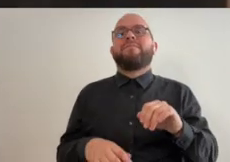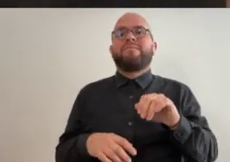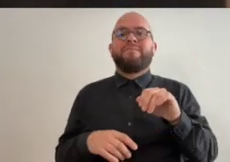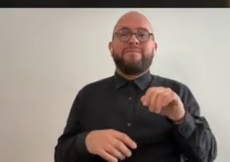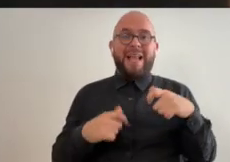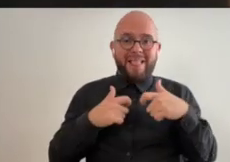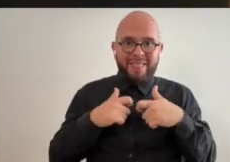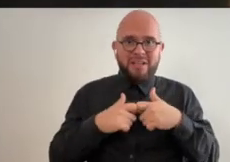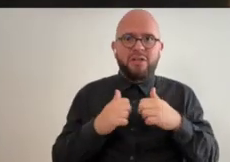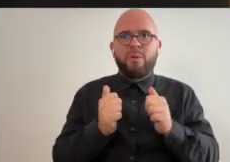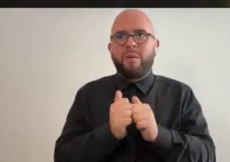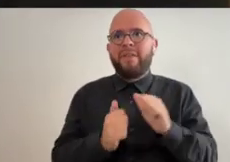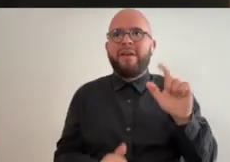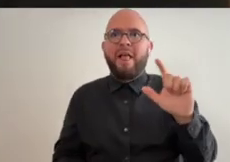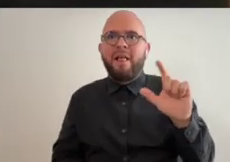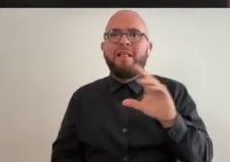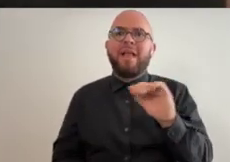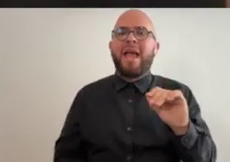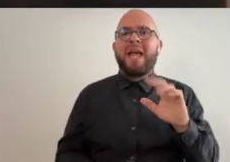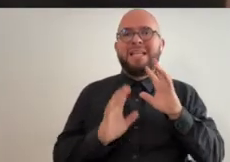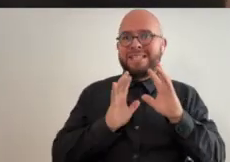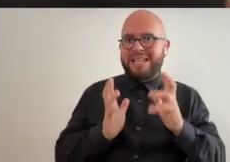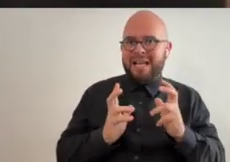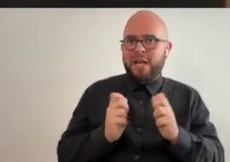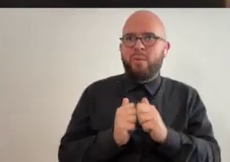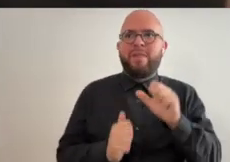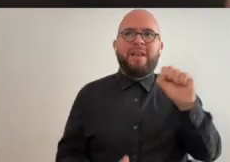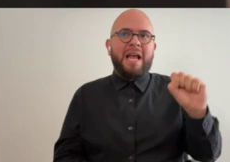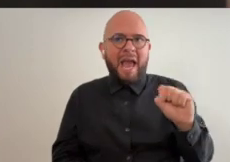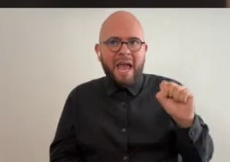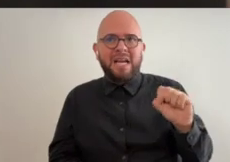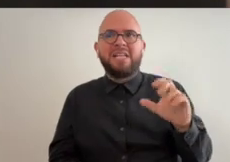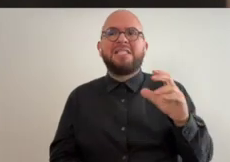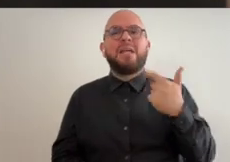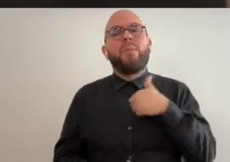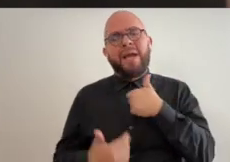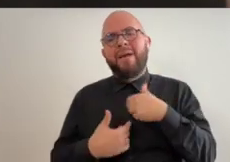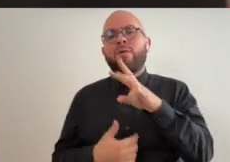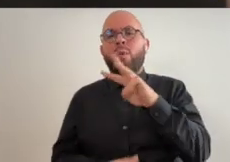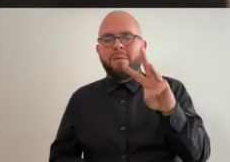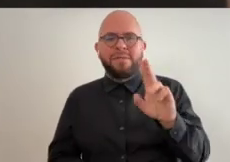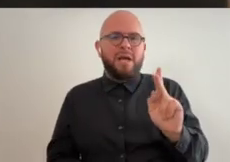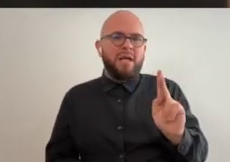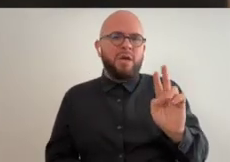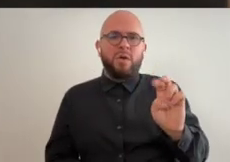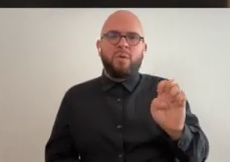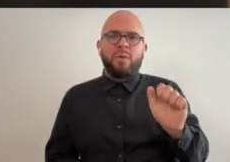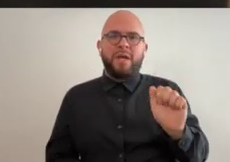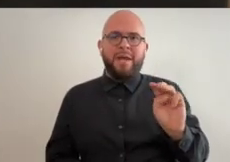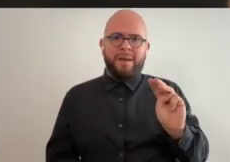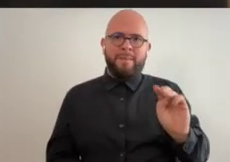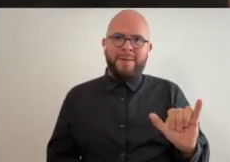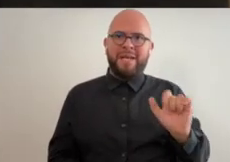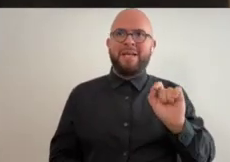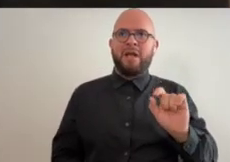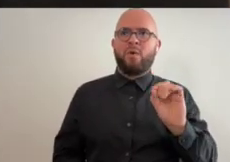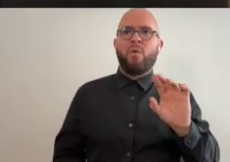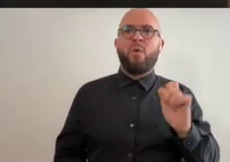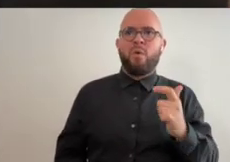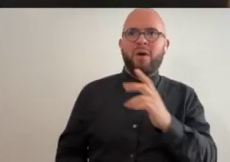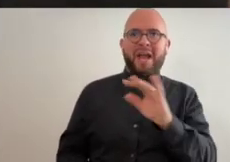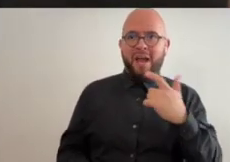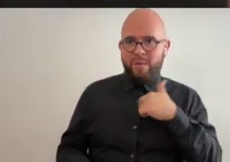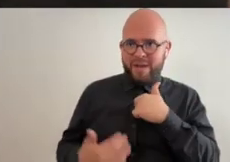do have a website which is creamy.org and uh we have an instagram